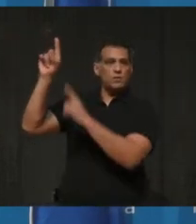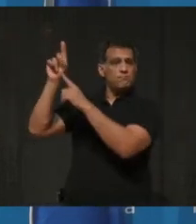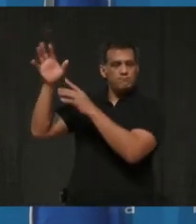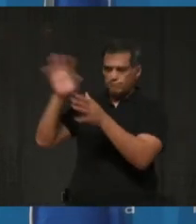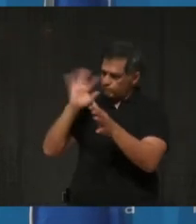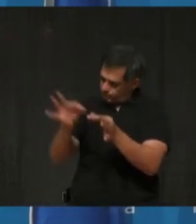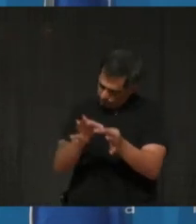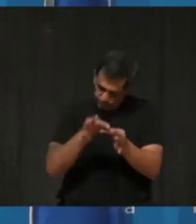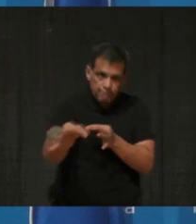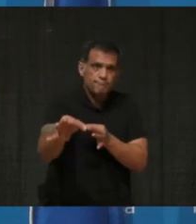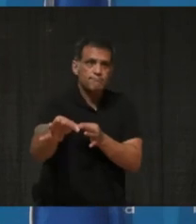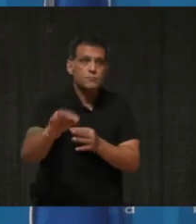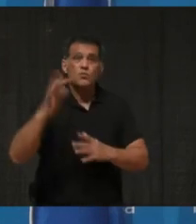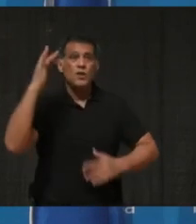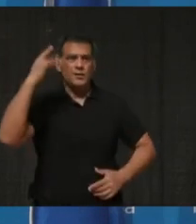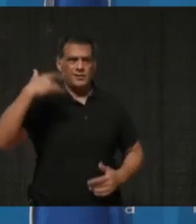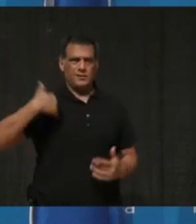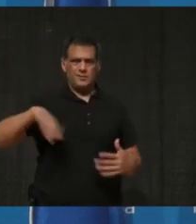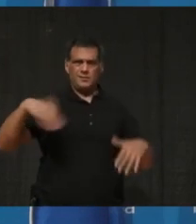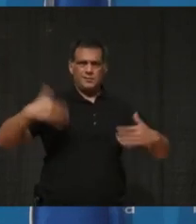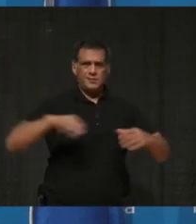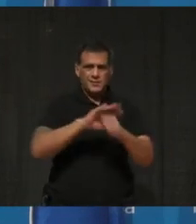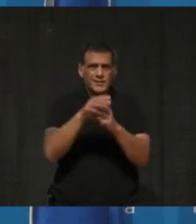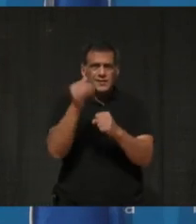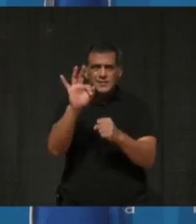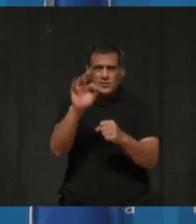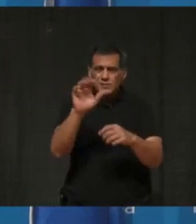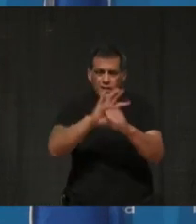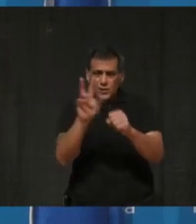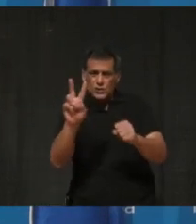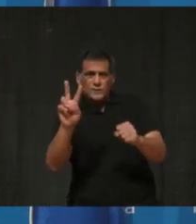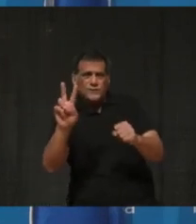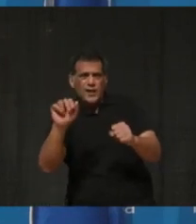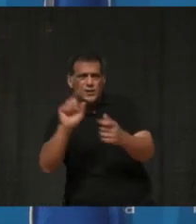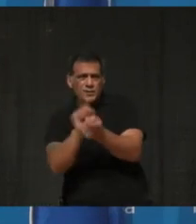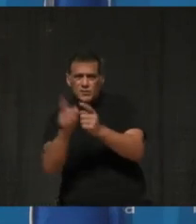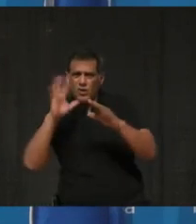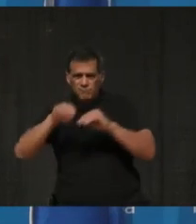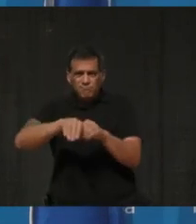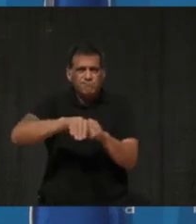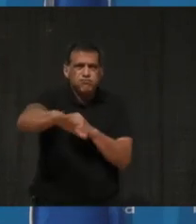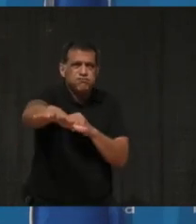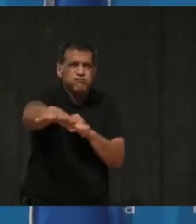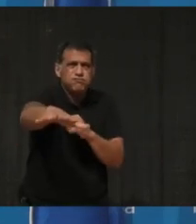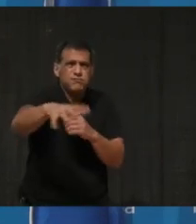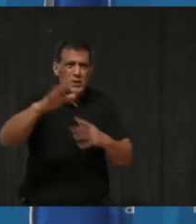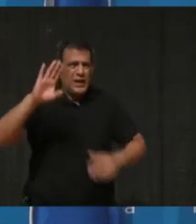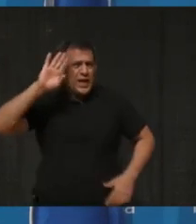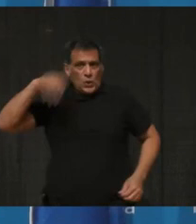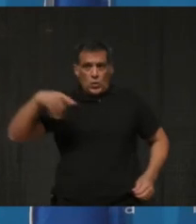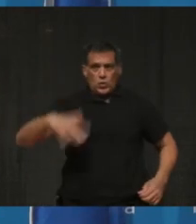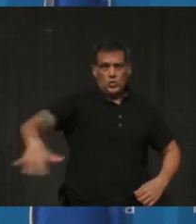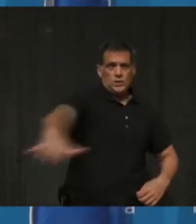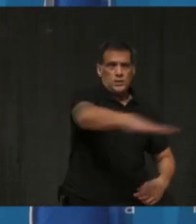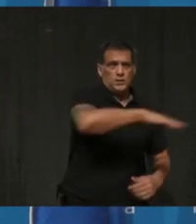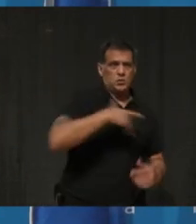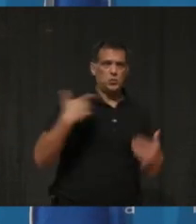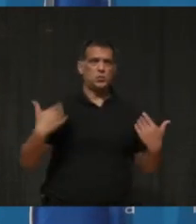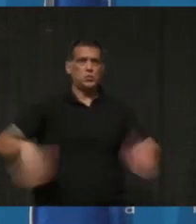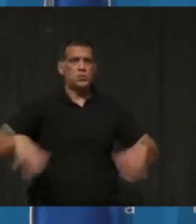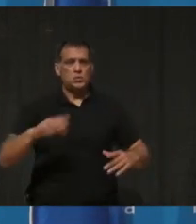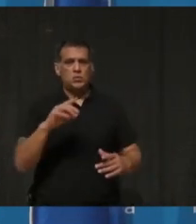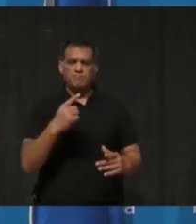cases in our region. I realized how disappointing this was, particularly for our small businesses